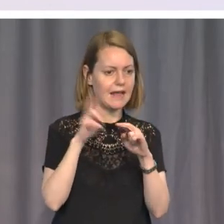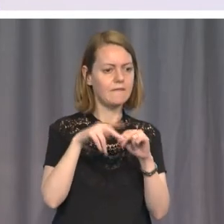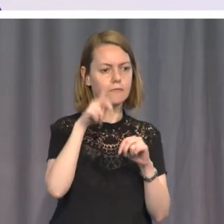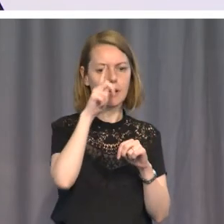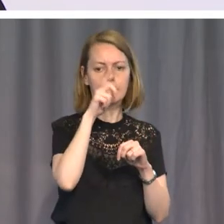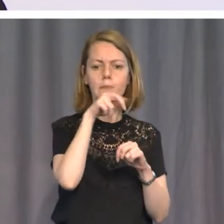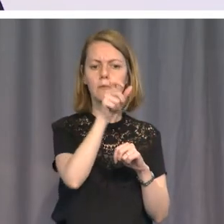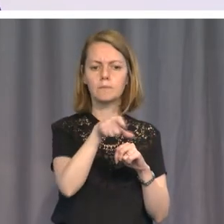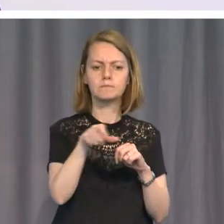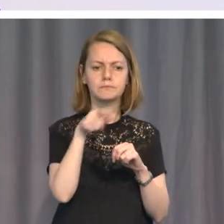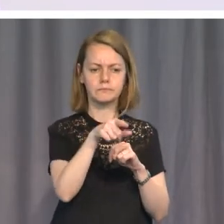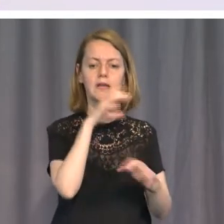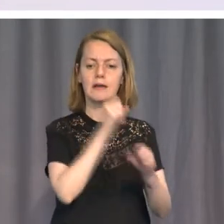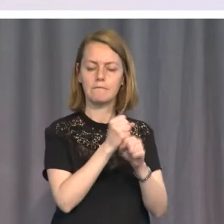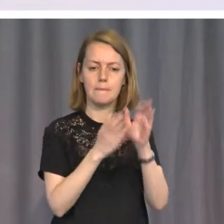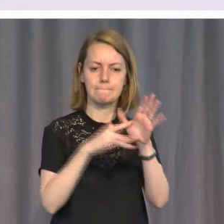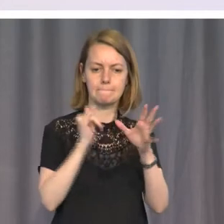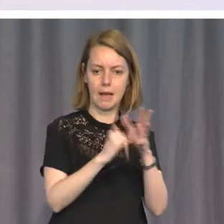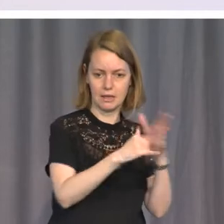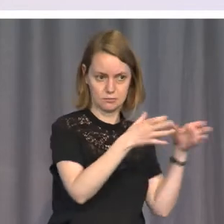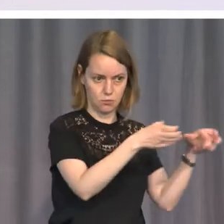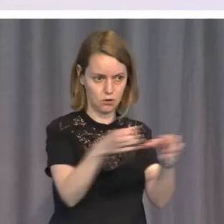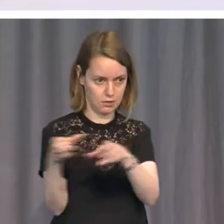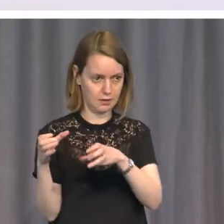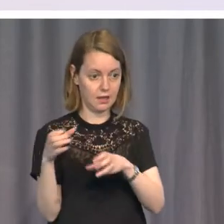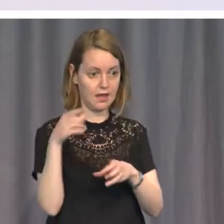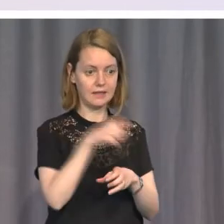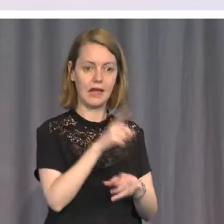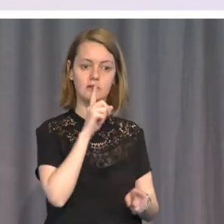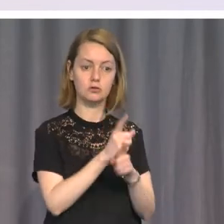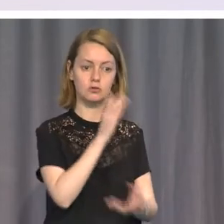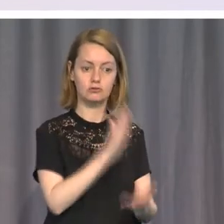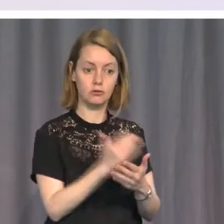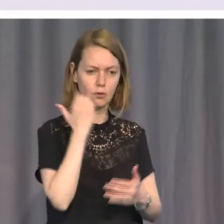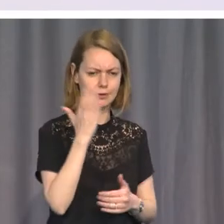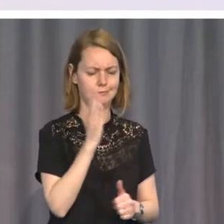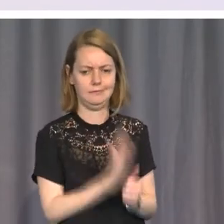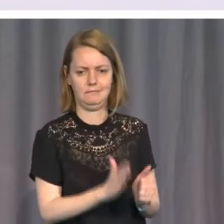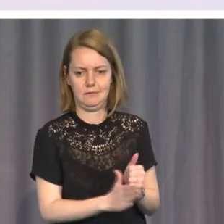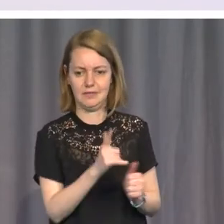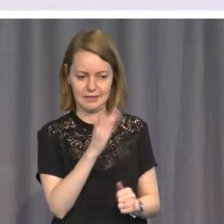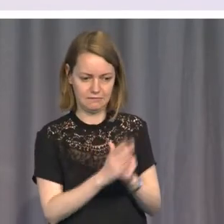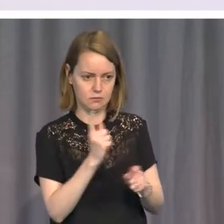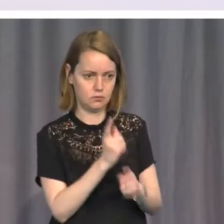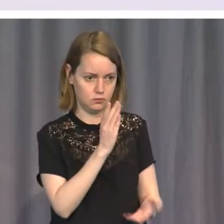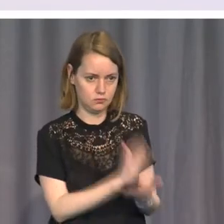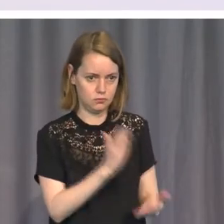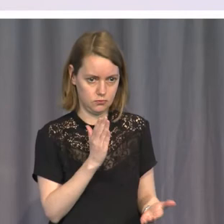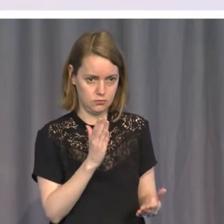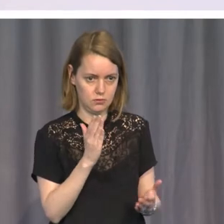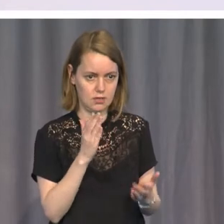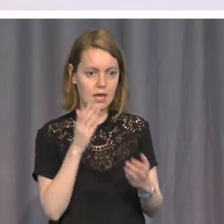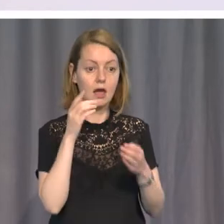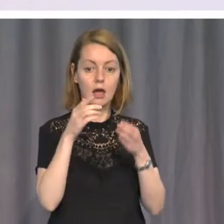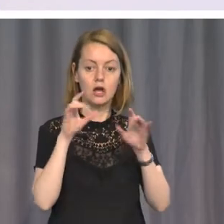always lie and cheat and make promises they've got no intention of keeping. Of course, the patrol boats will be